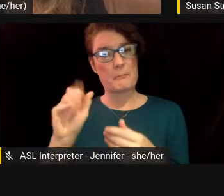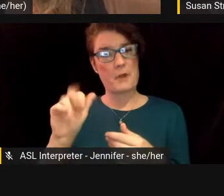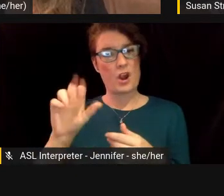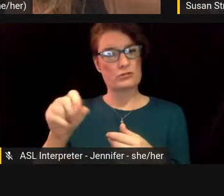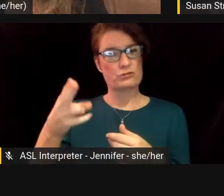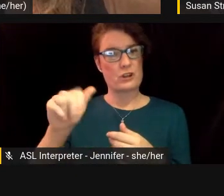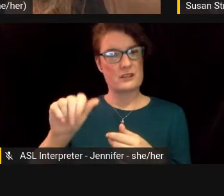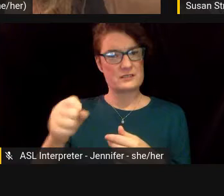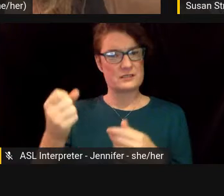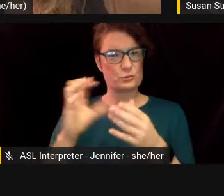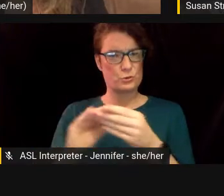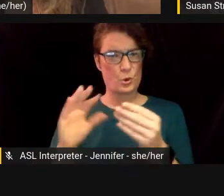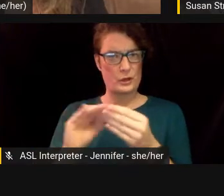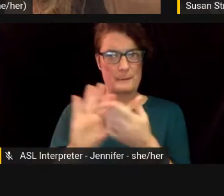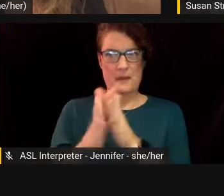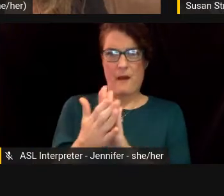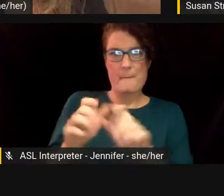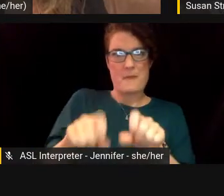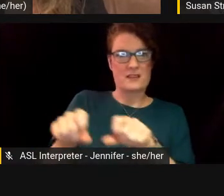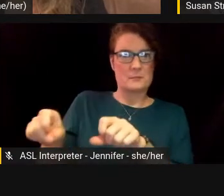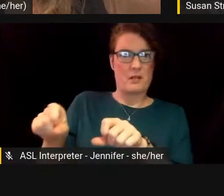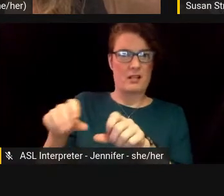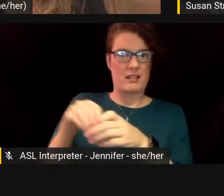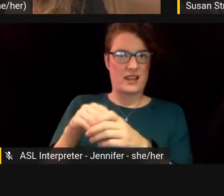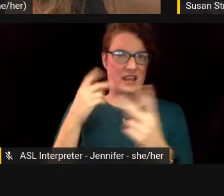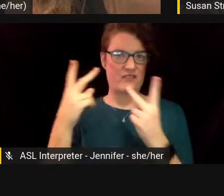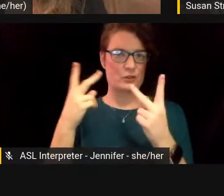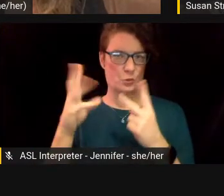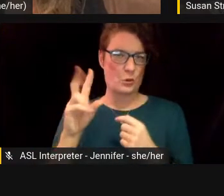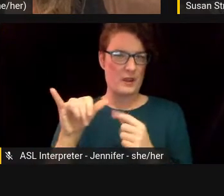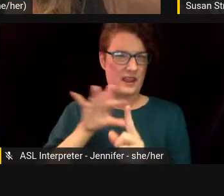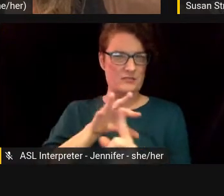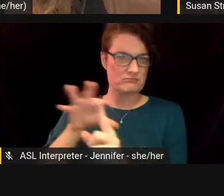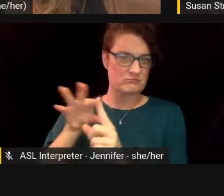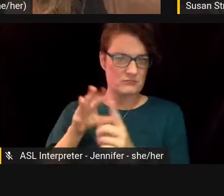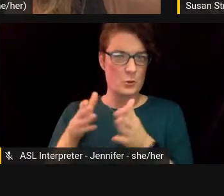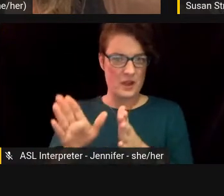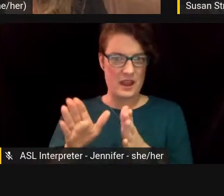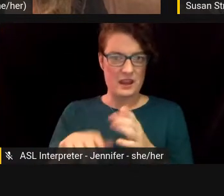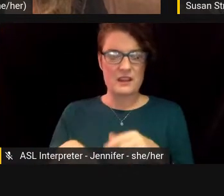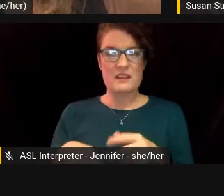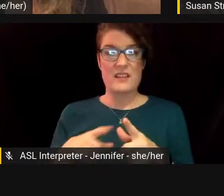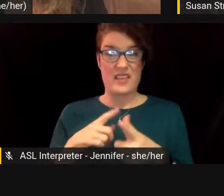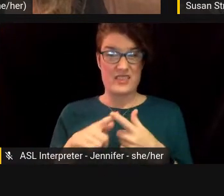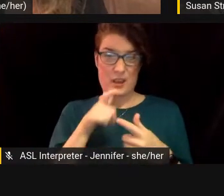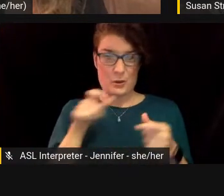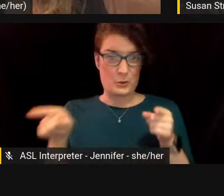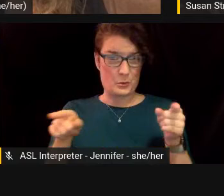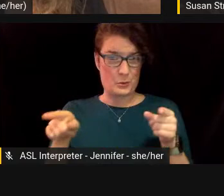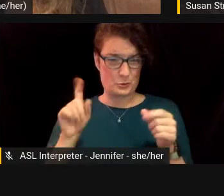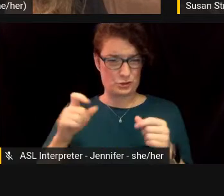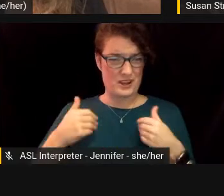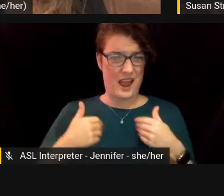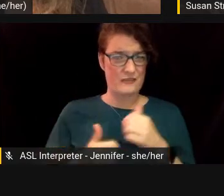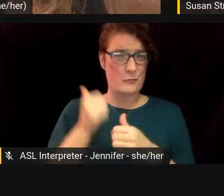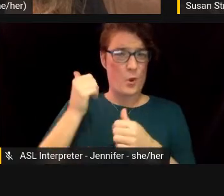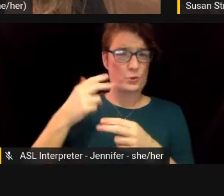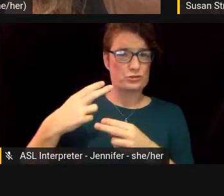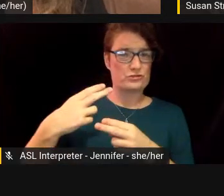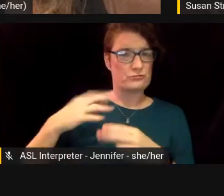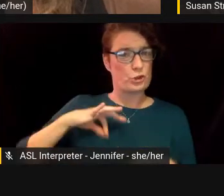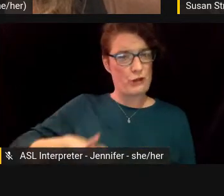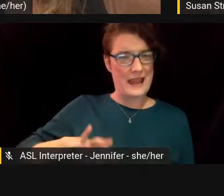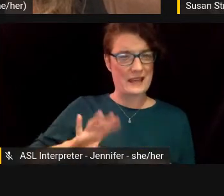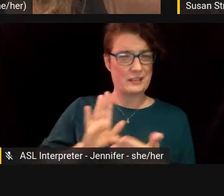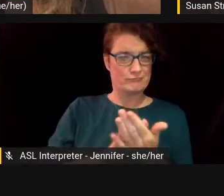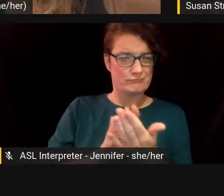possible in a visual medium? And then who is it who gets the most credit for that? So, you know, I